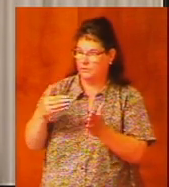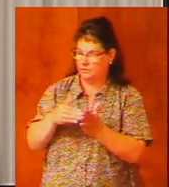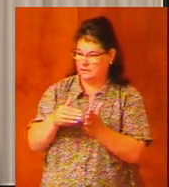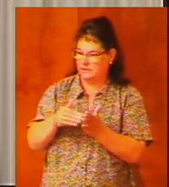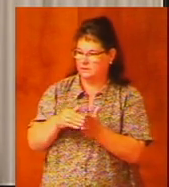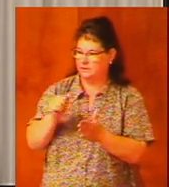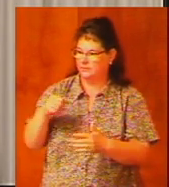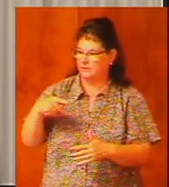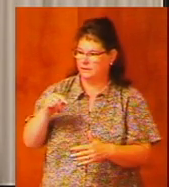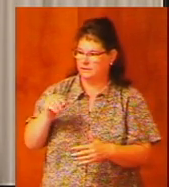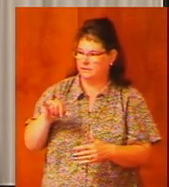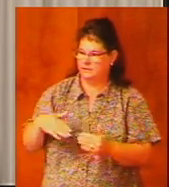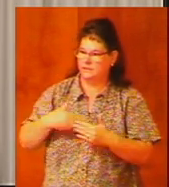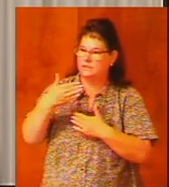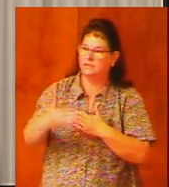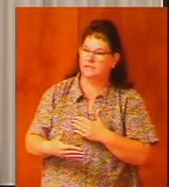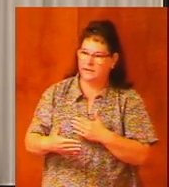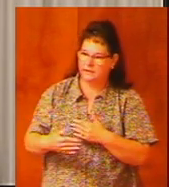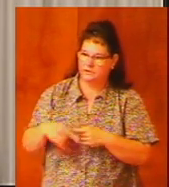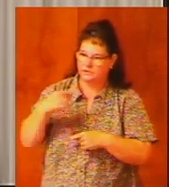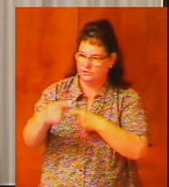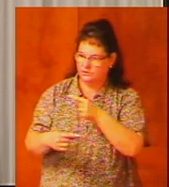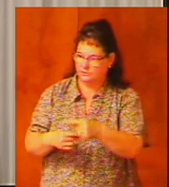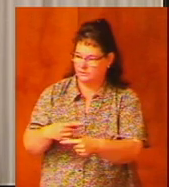in the next generation